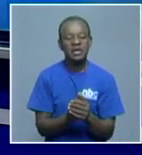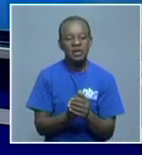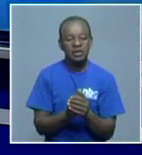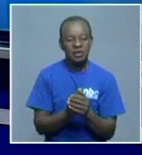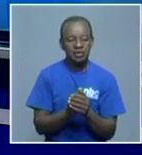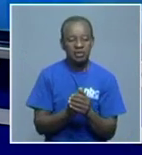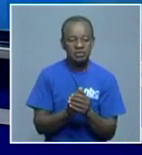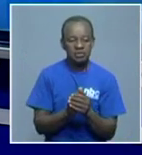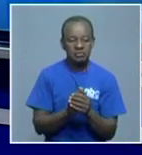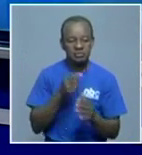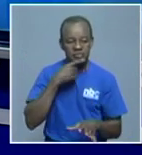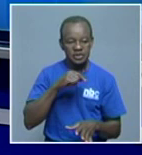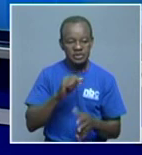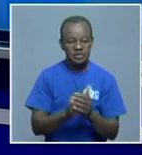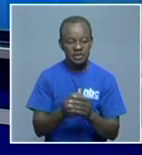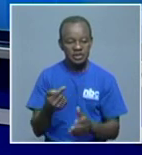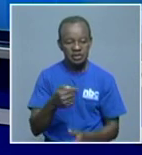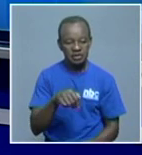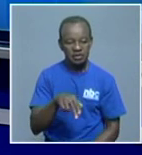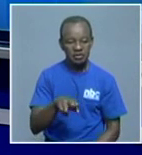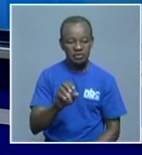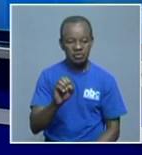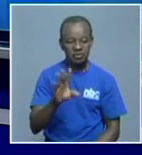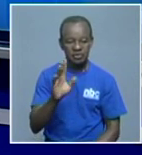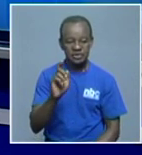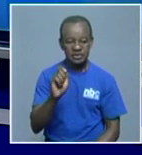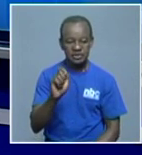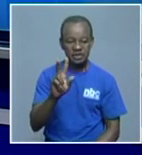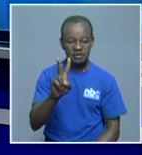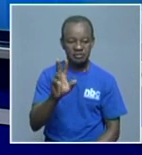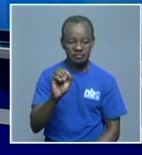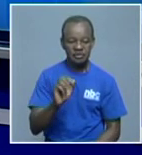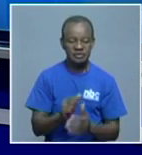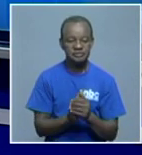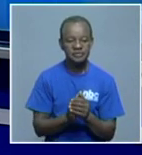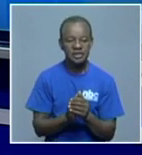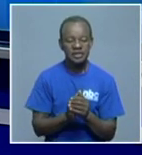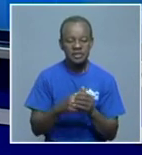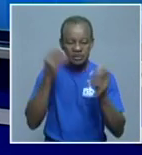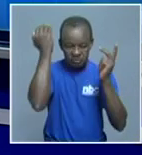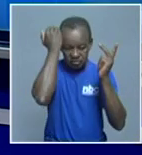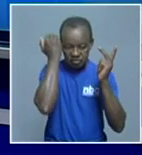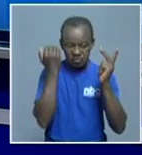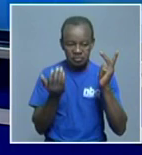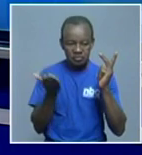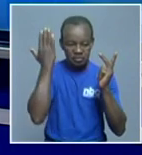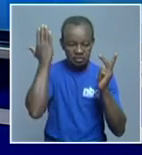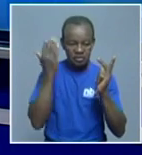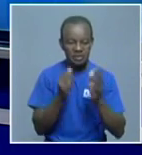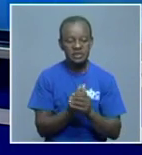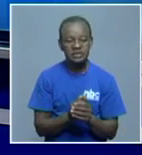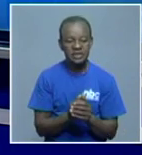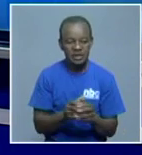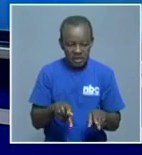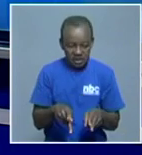Judge Herman Westhazen granted bail to Gustavo in an amount of $800,000 in December last year with a number of conditions.